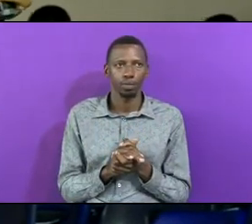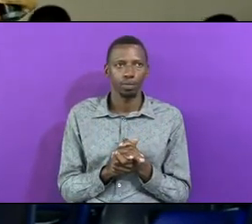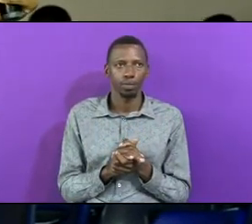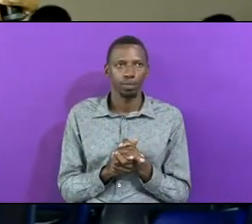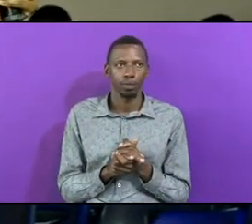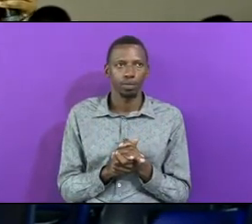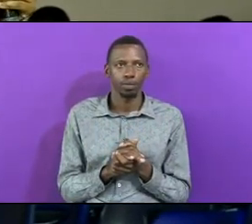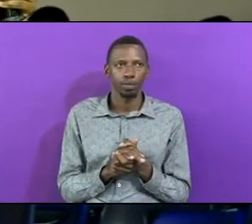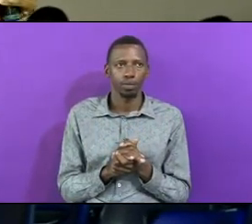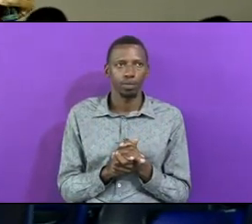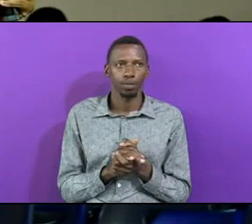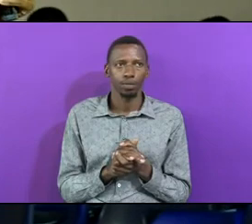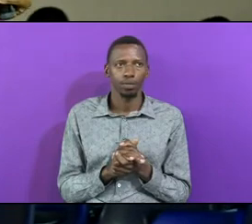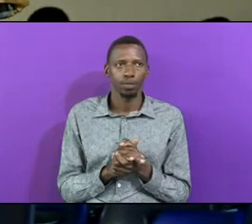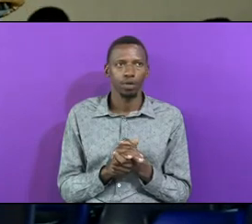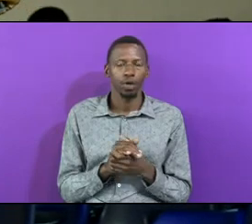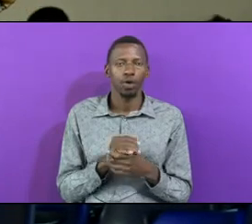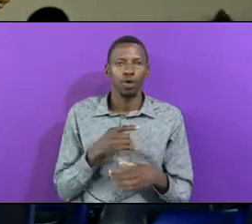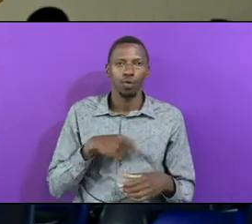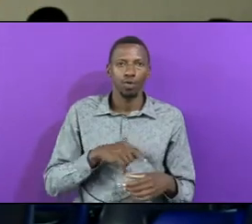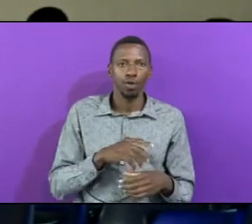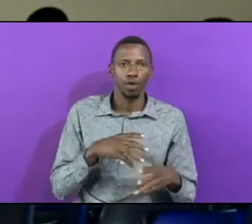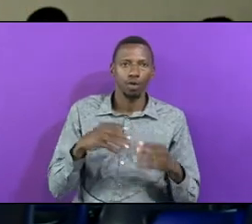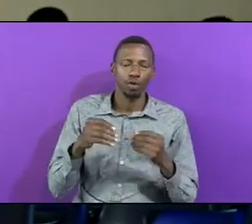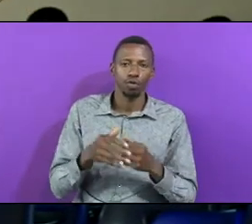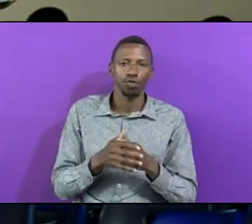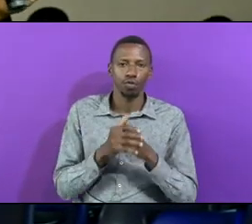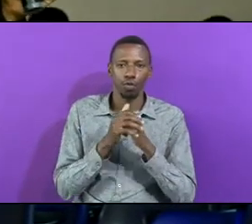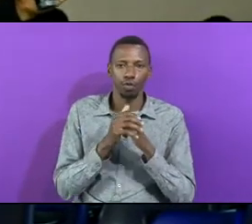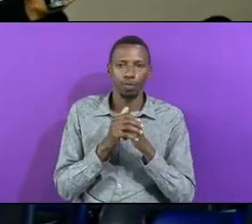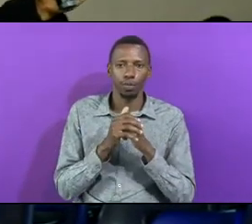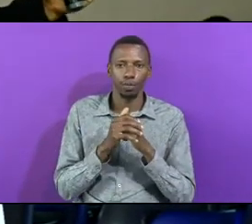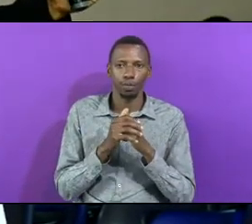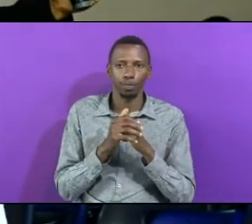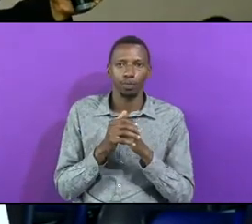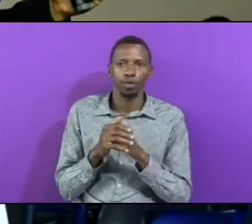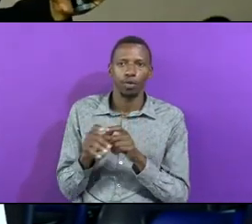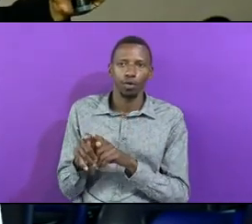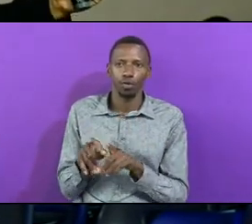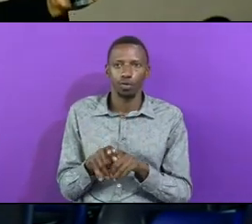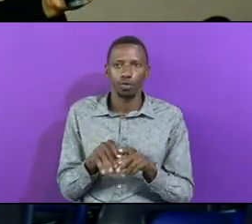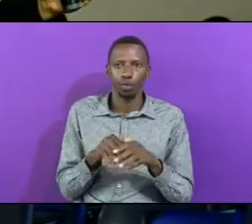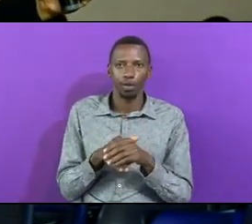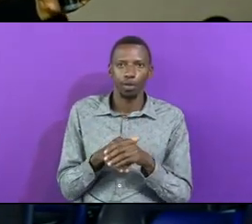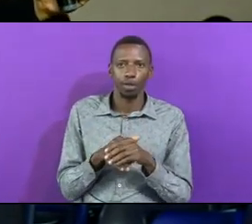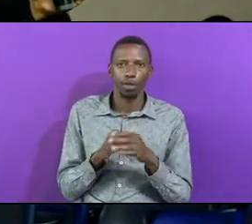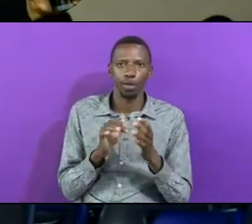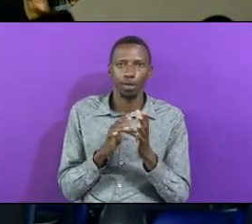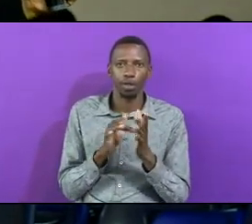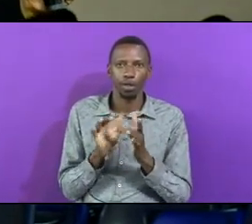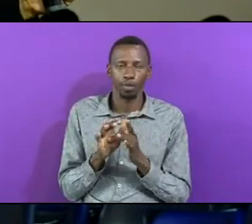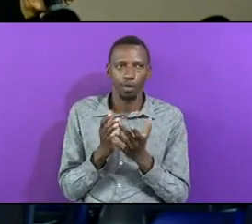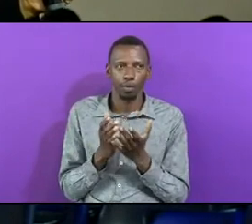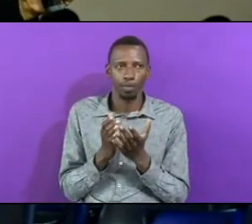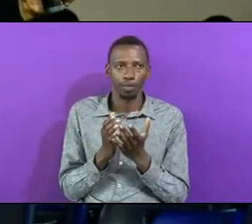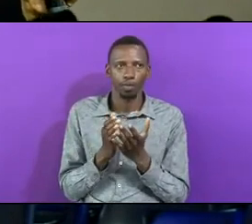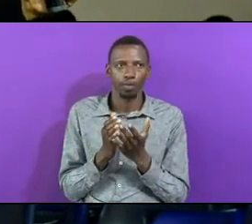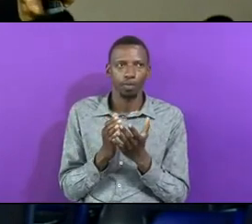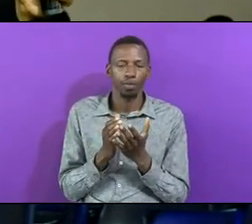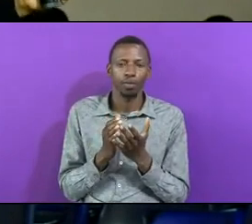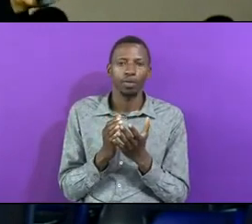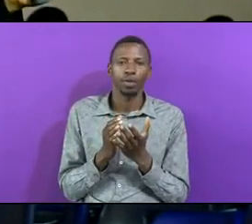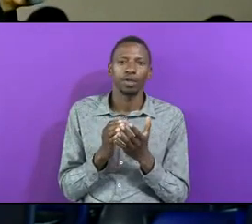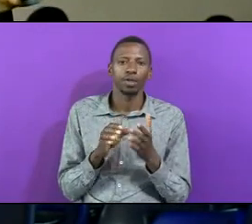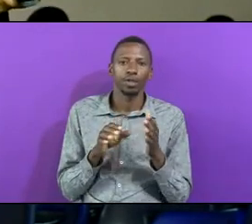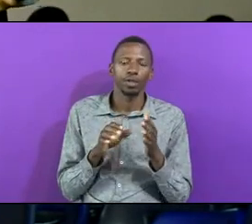We Are Going To Worship Kuna Nguo Zaibada Even In The Book Of Isaiah Chapter 37 Ezekiah